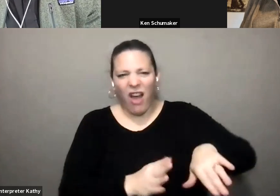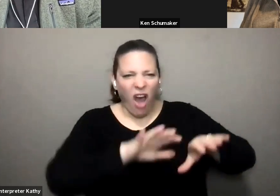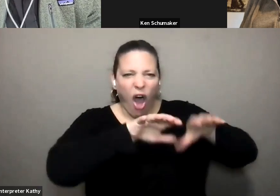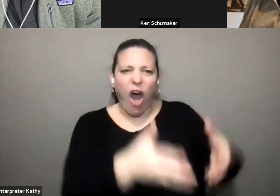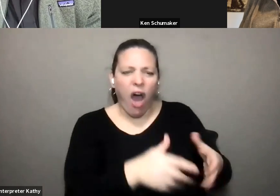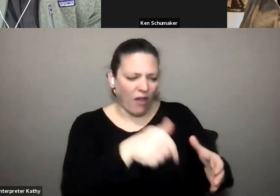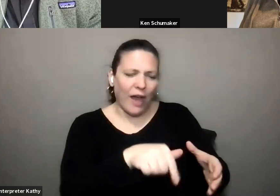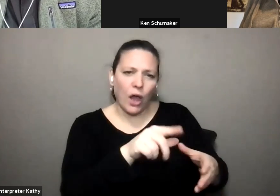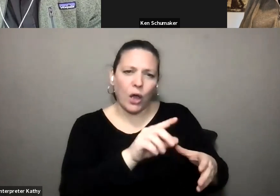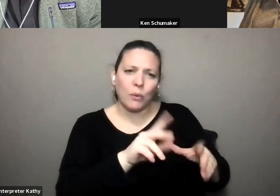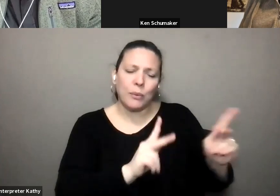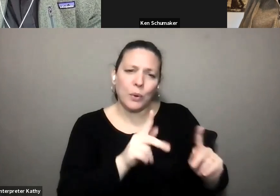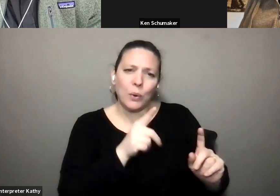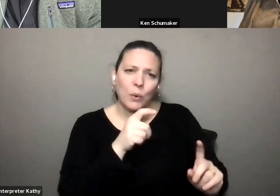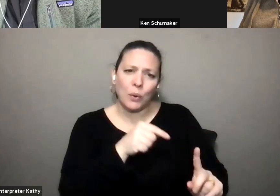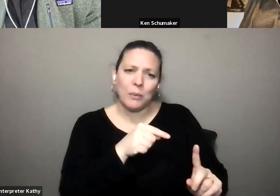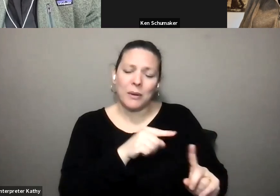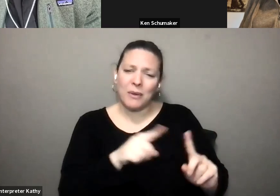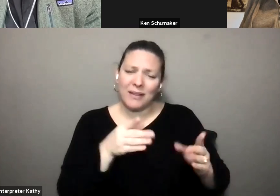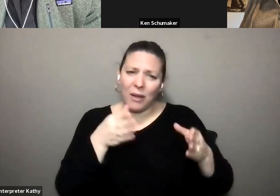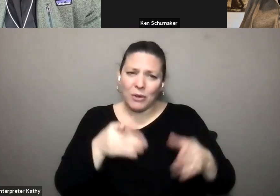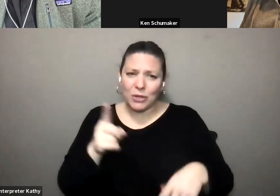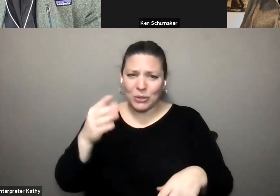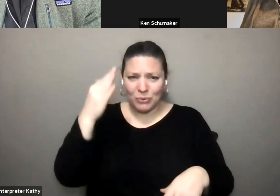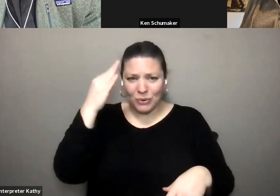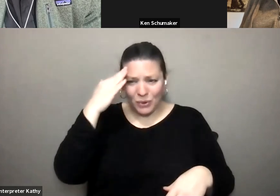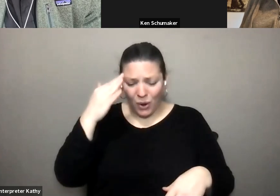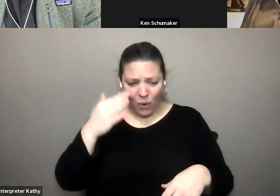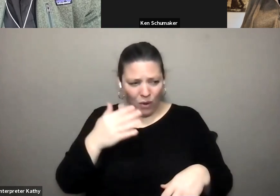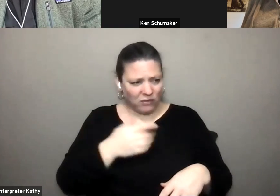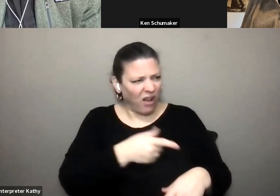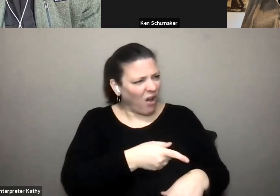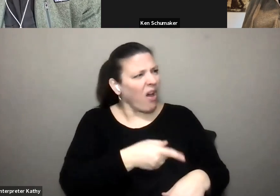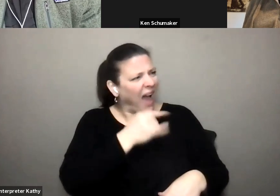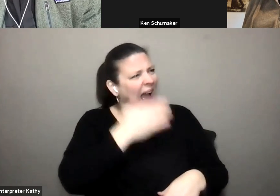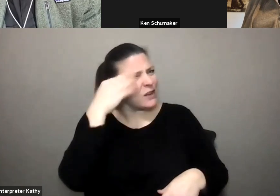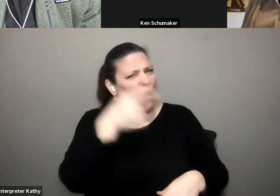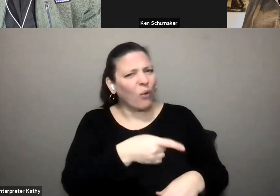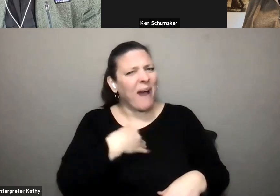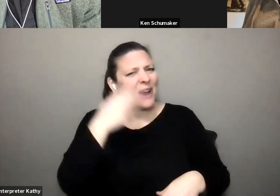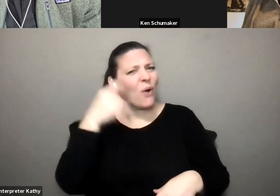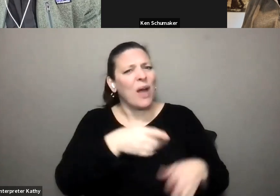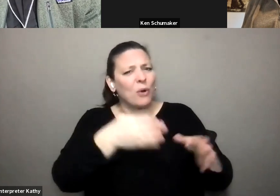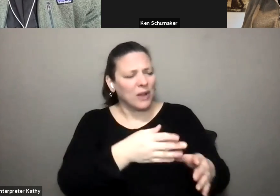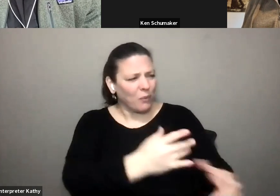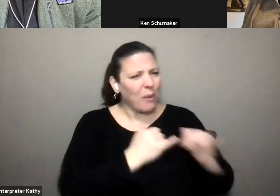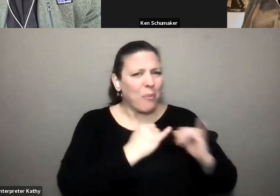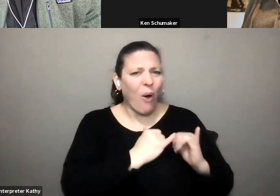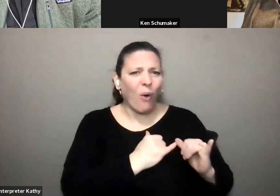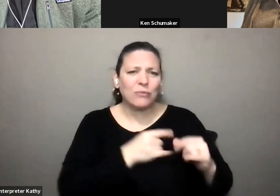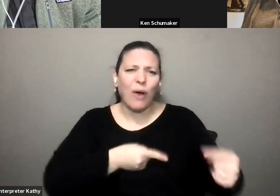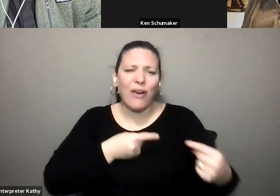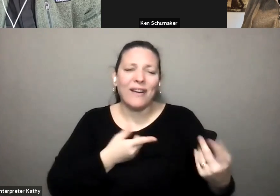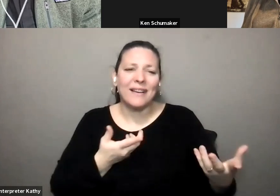a person whose name you know is right there with you and for this reason transportation